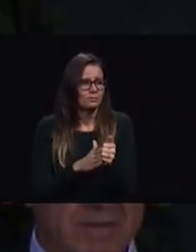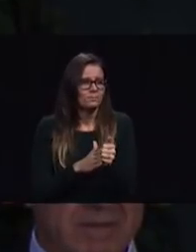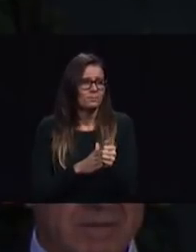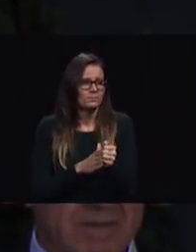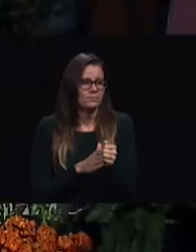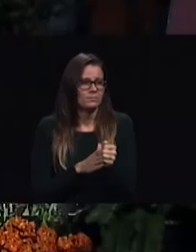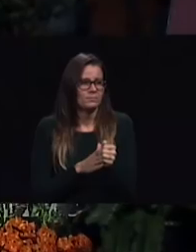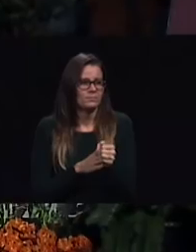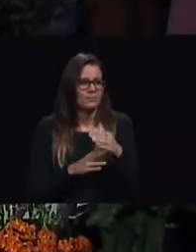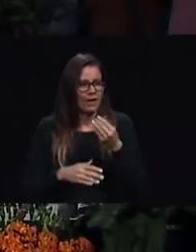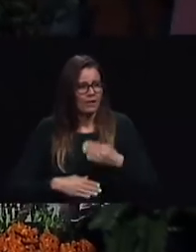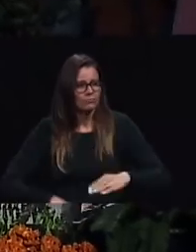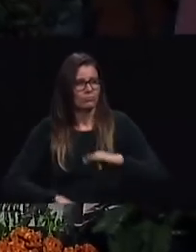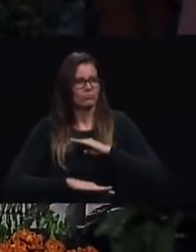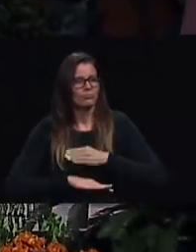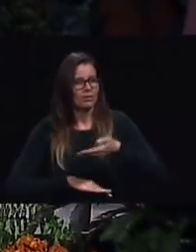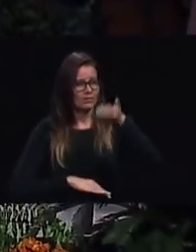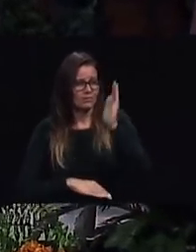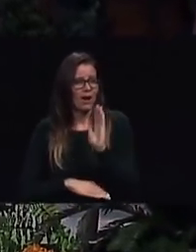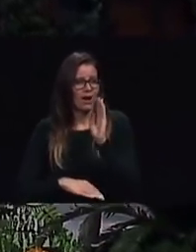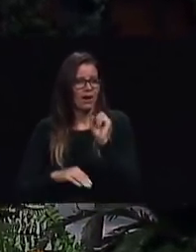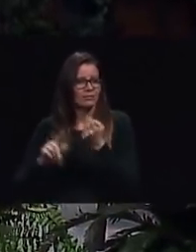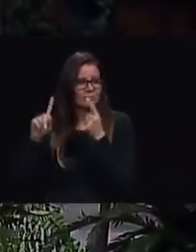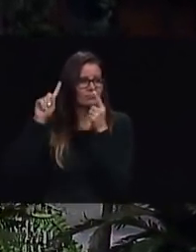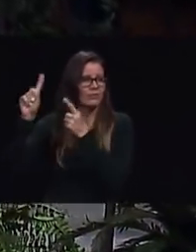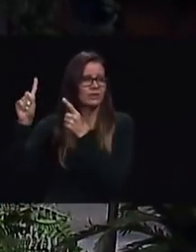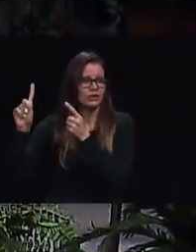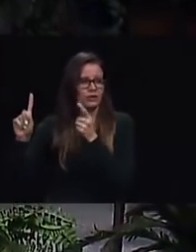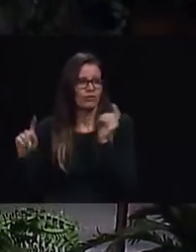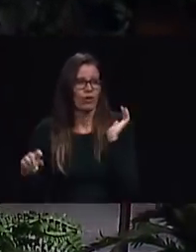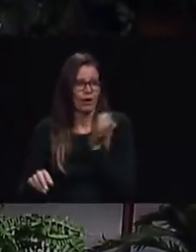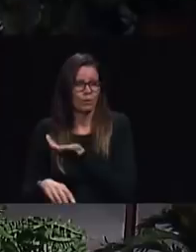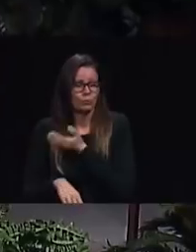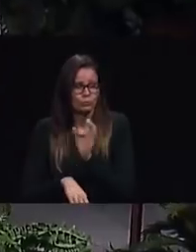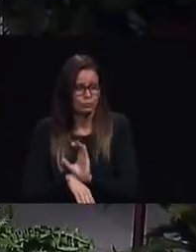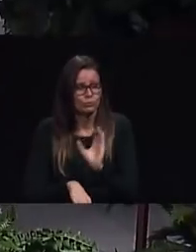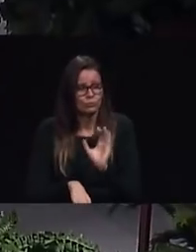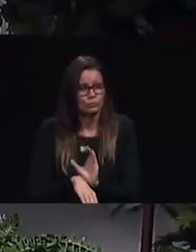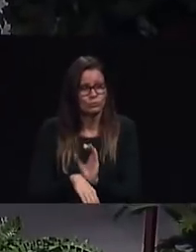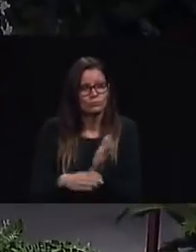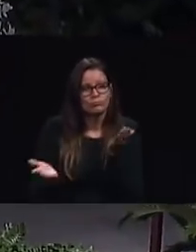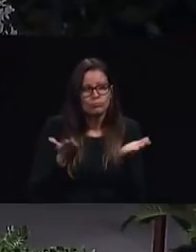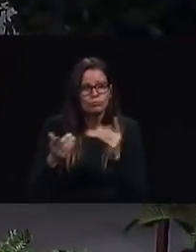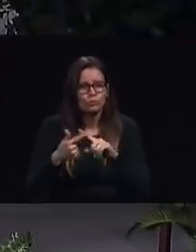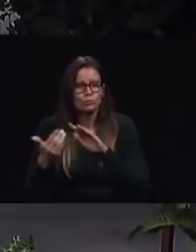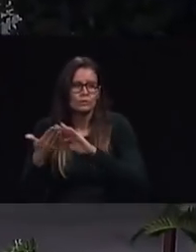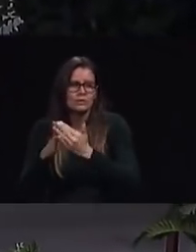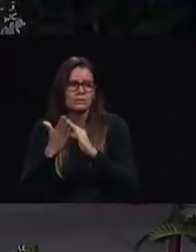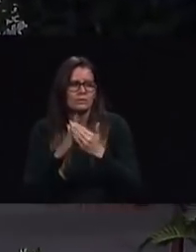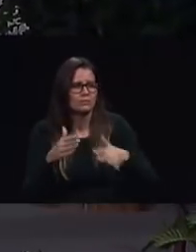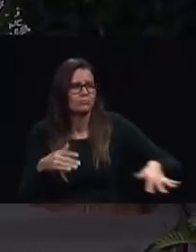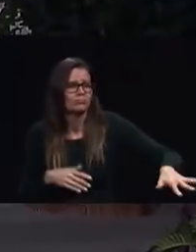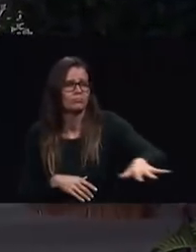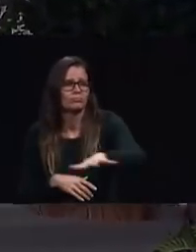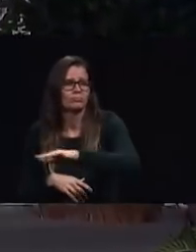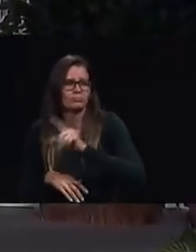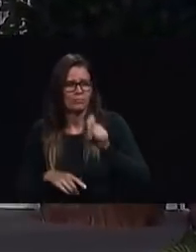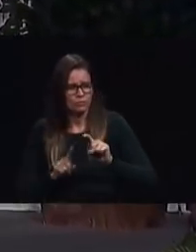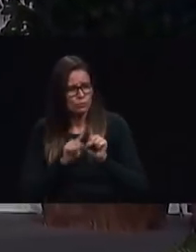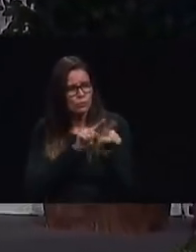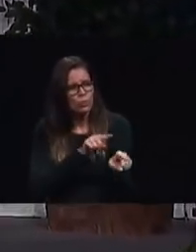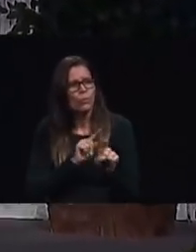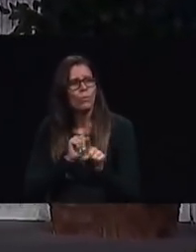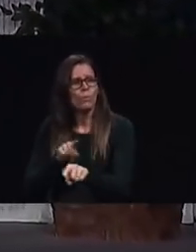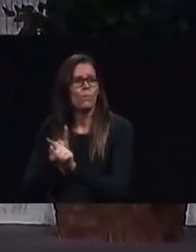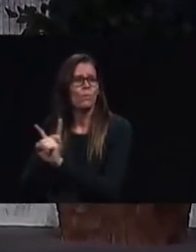last days of earth's history mission to the cities is before you evangelize this world